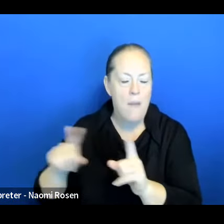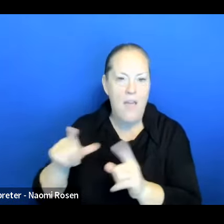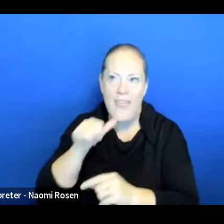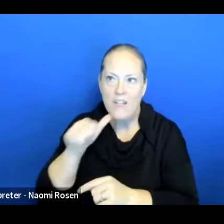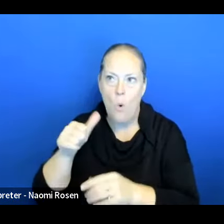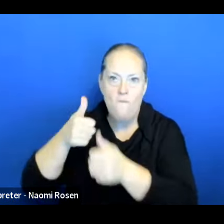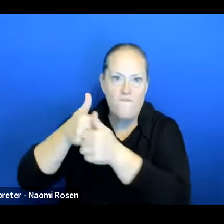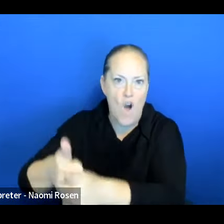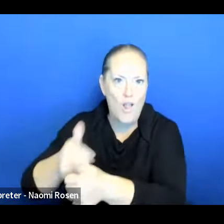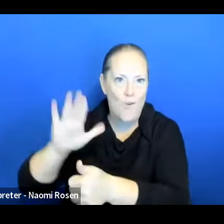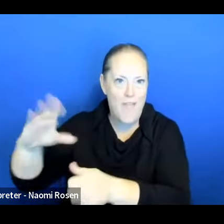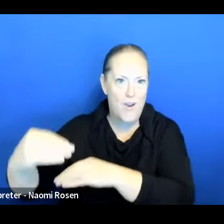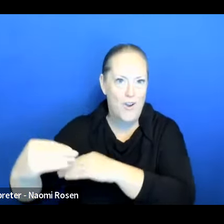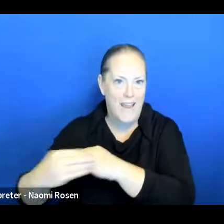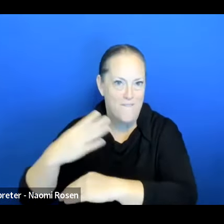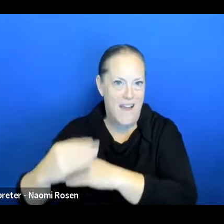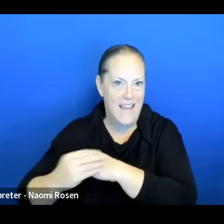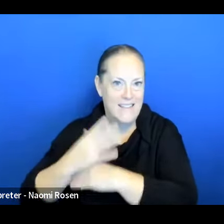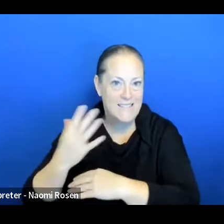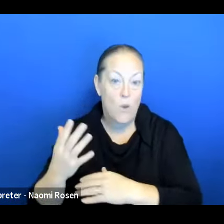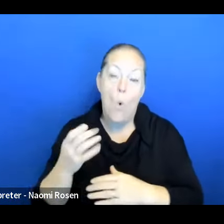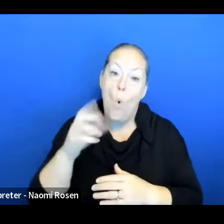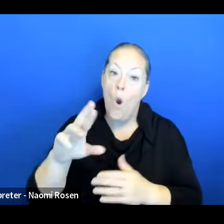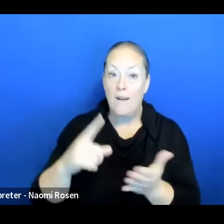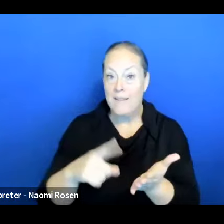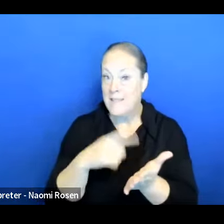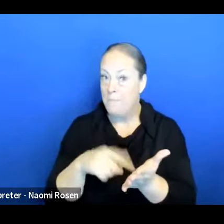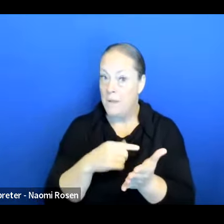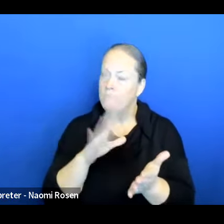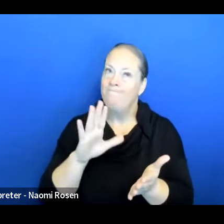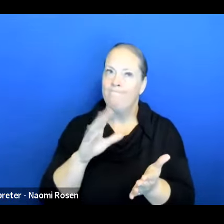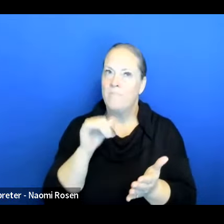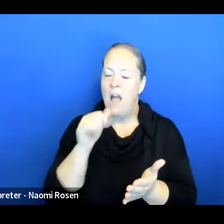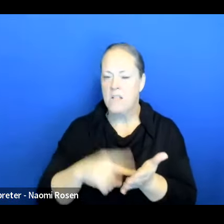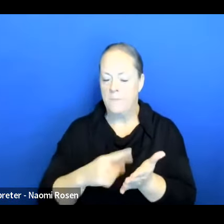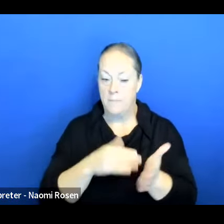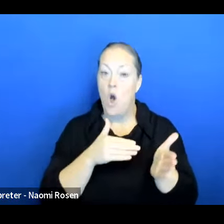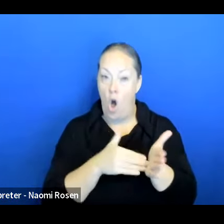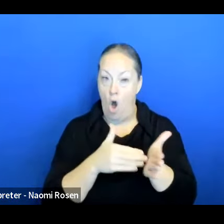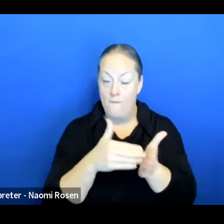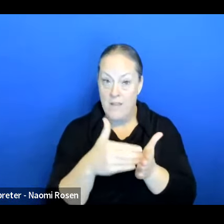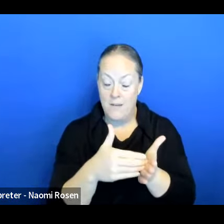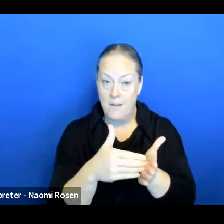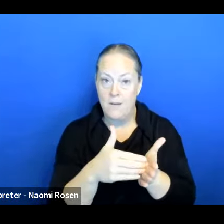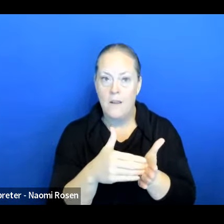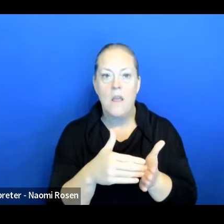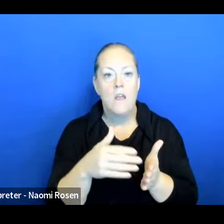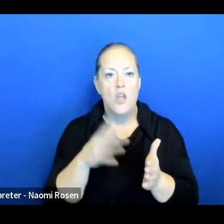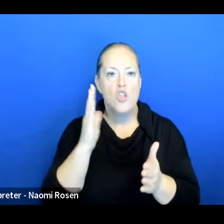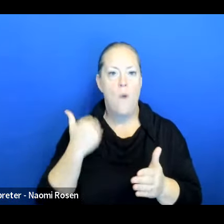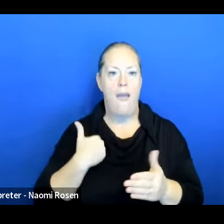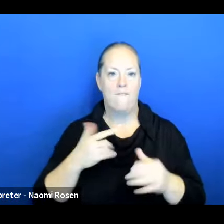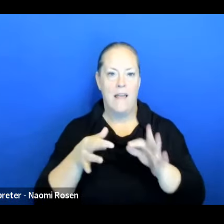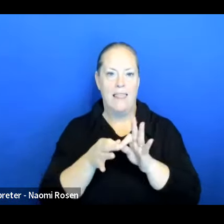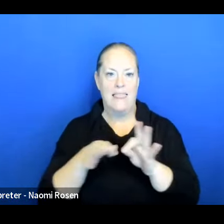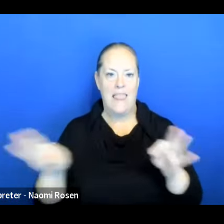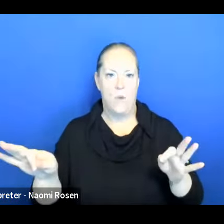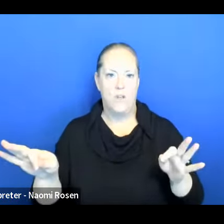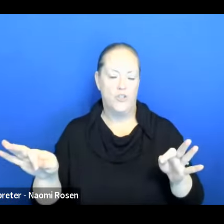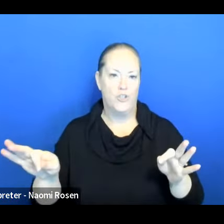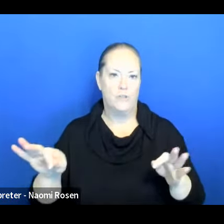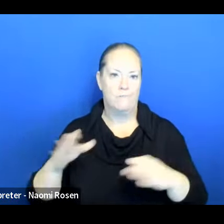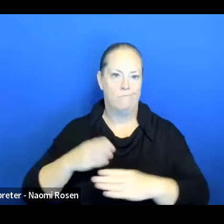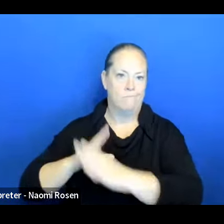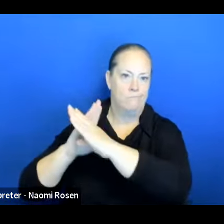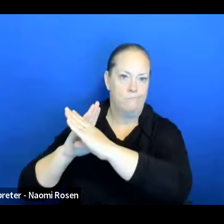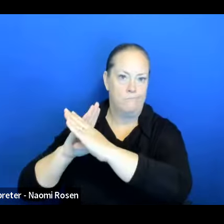and then, uh, sometimes, or not sometimes, often, and very oftentimes is the language barrier where they go